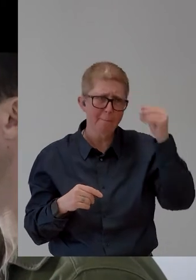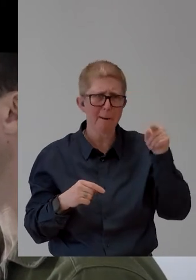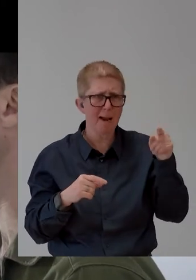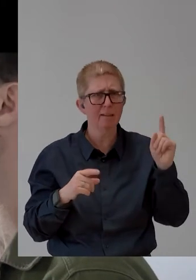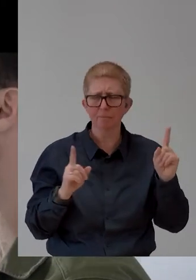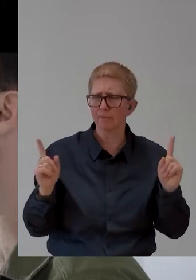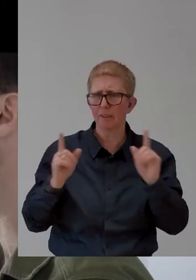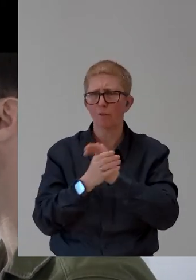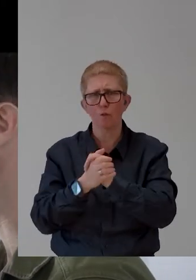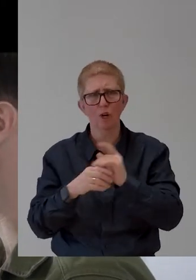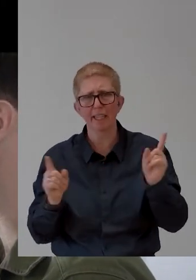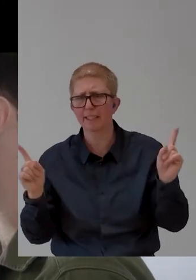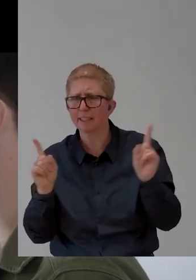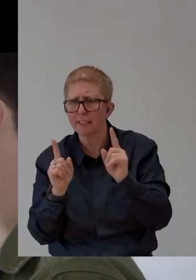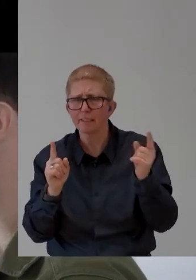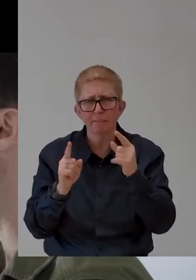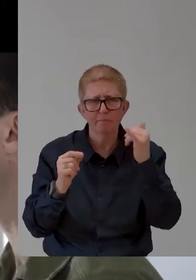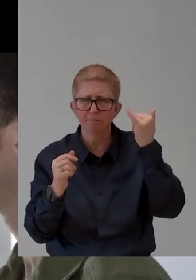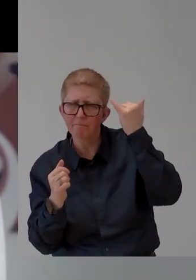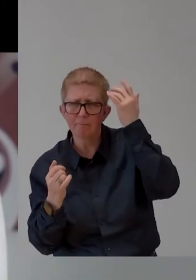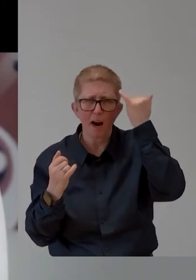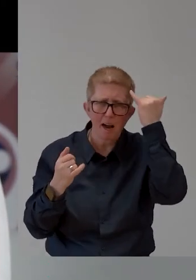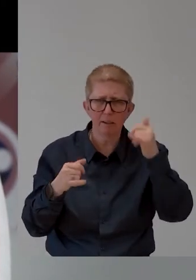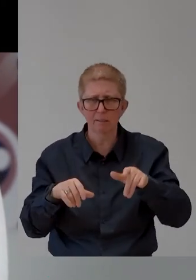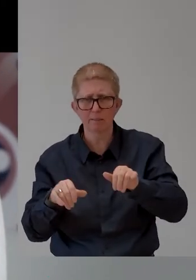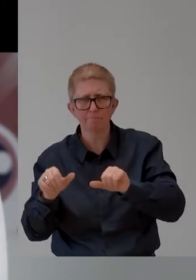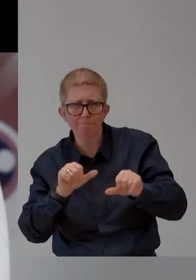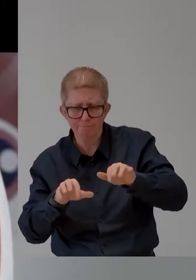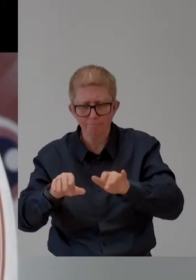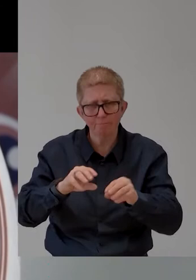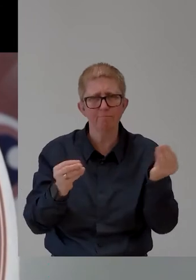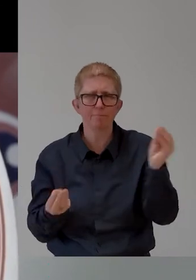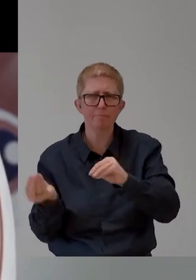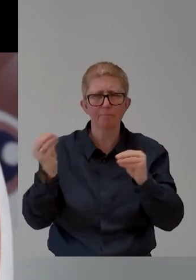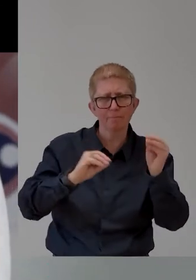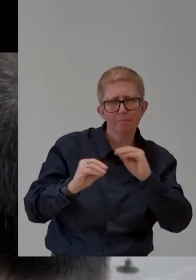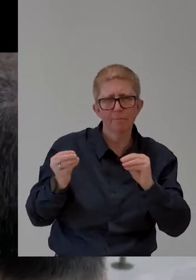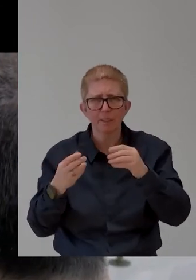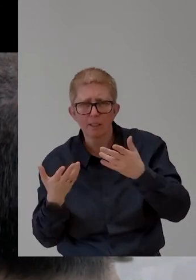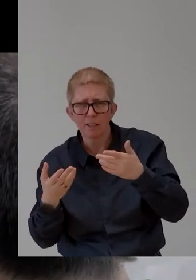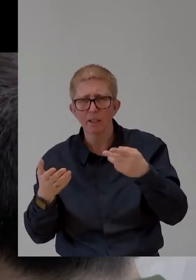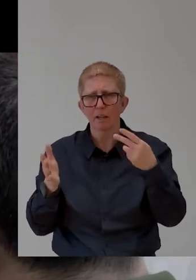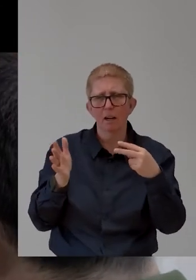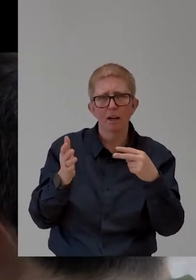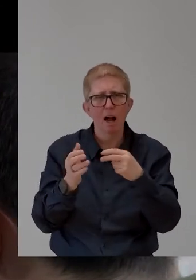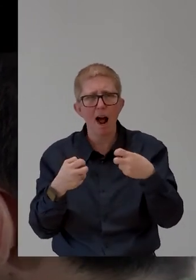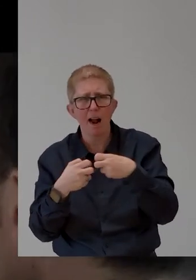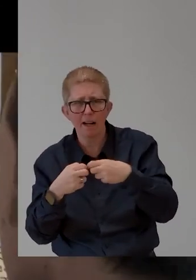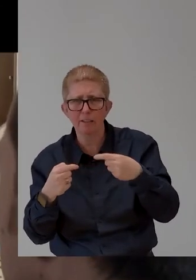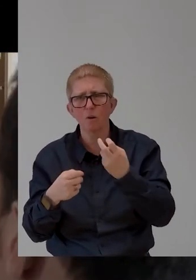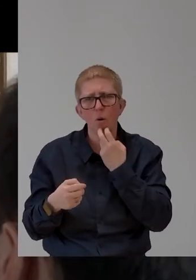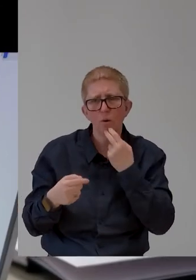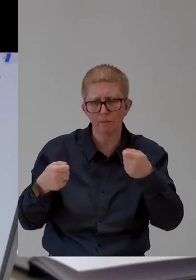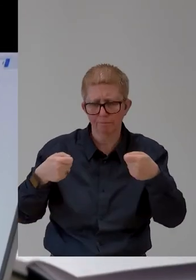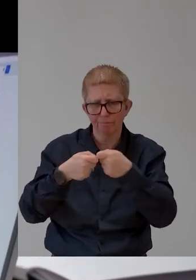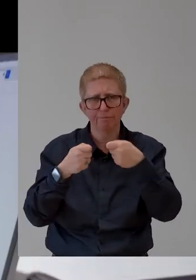hand. The two men are working on electronic components partly with a magnifying glass. The prosthetic arm